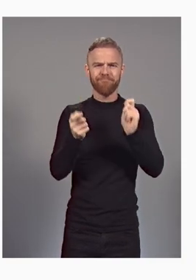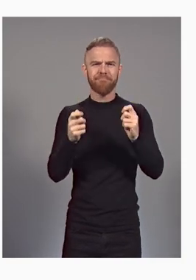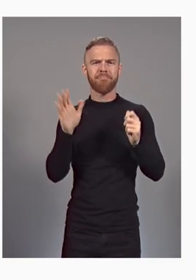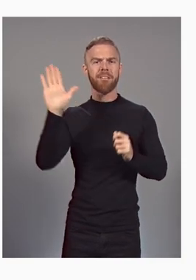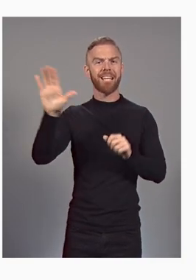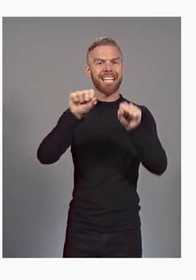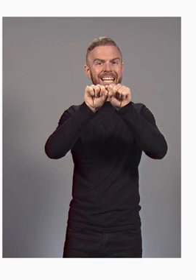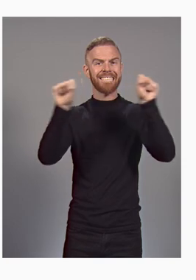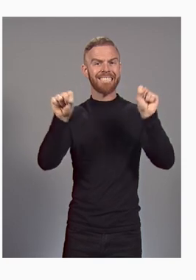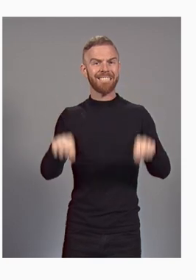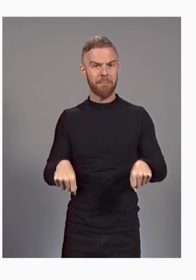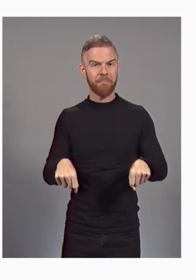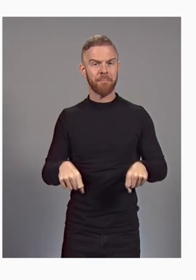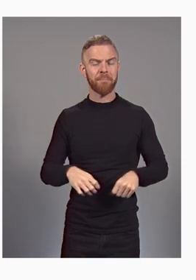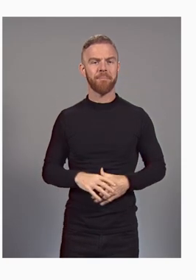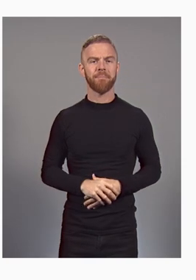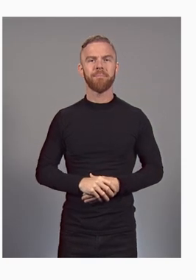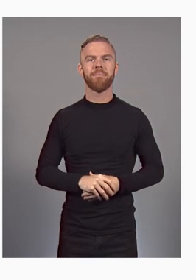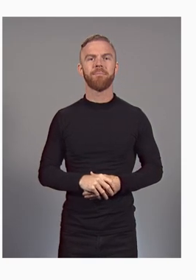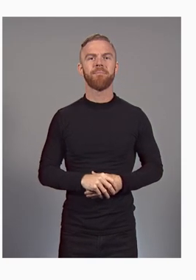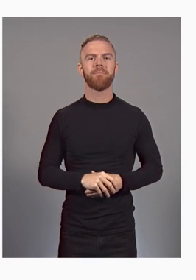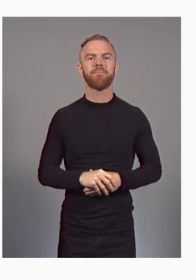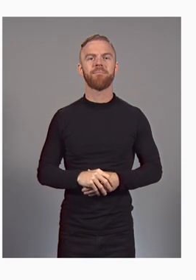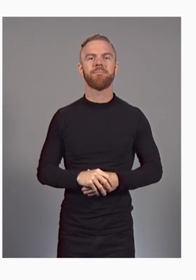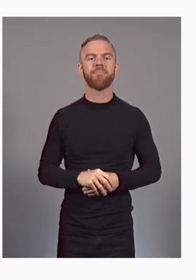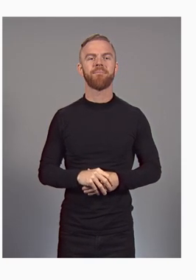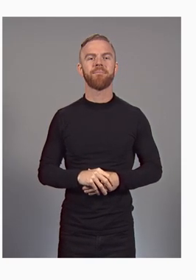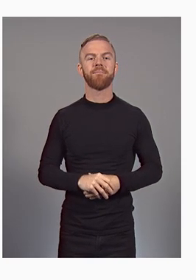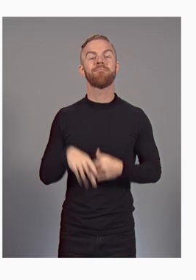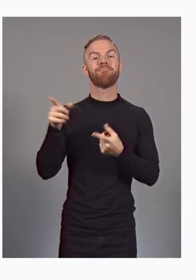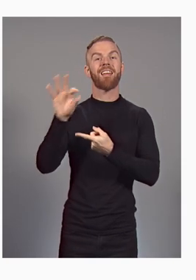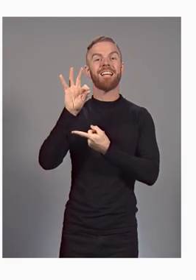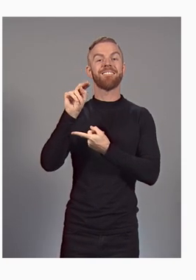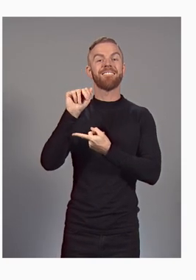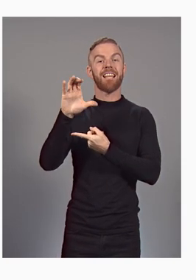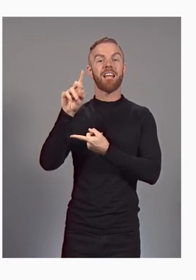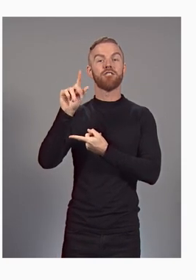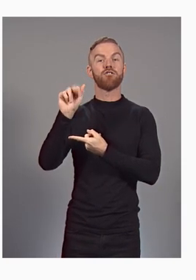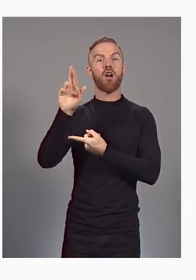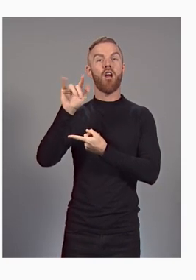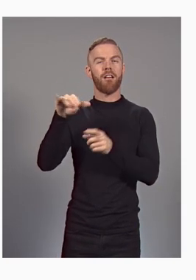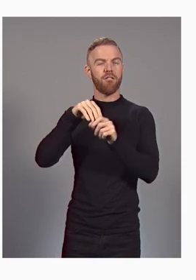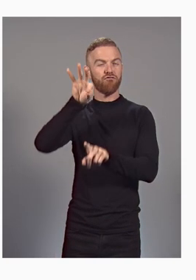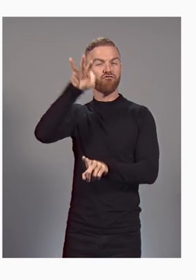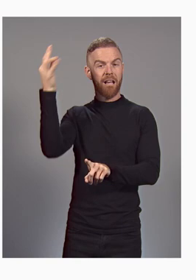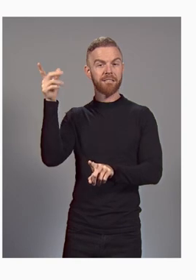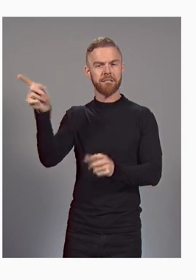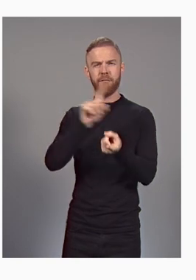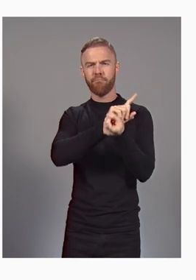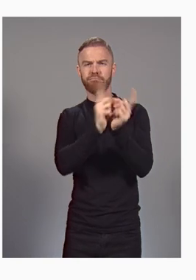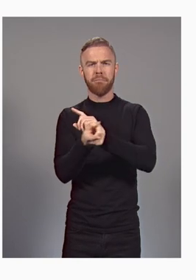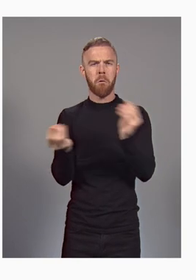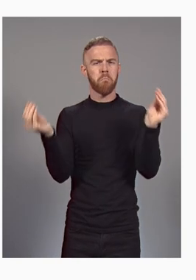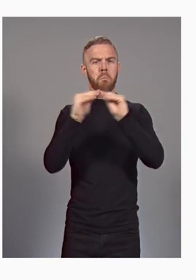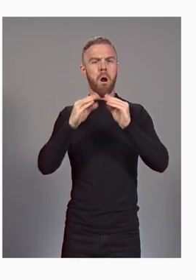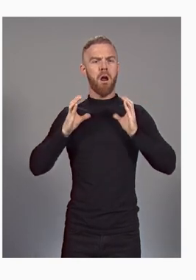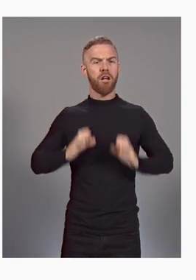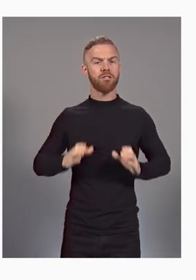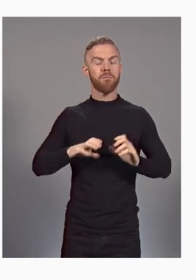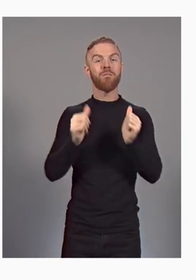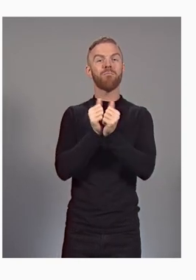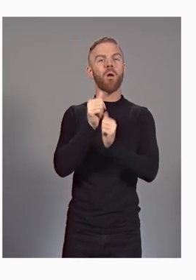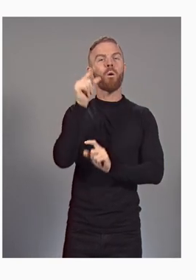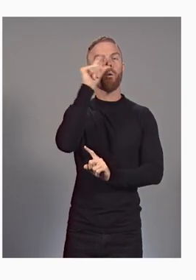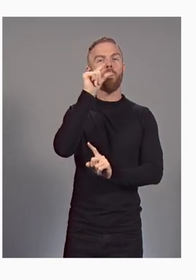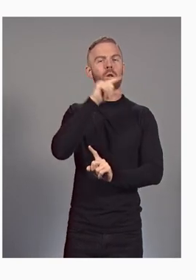modernizing its systems. And Fnacht RT in France is converting more customers with Google-quality